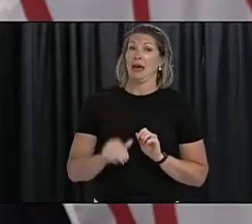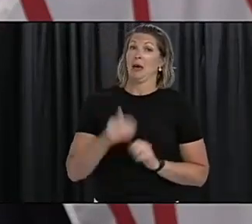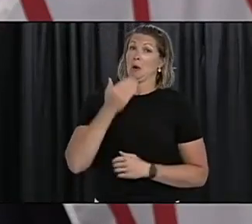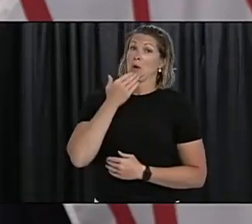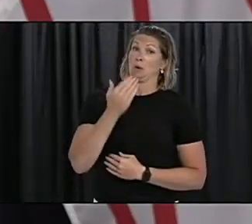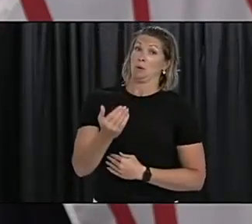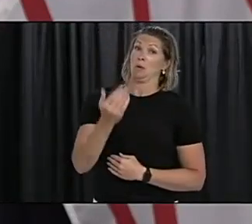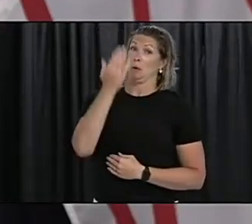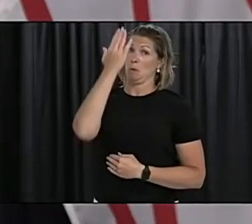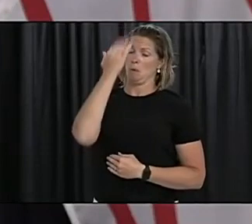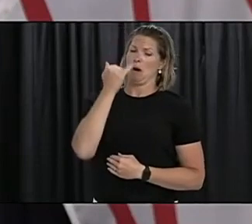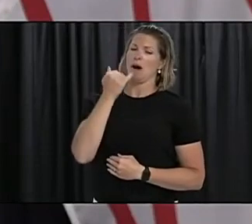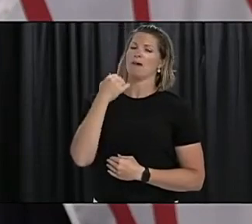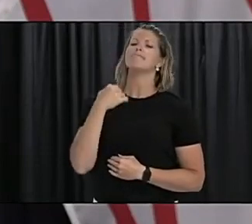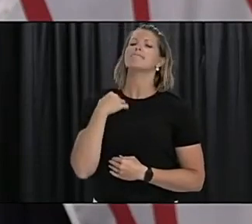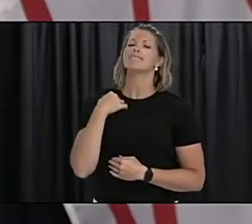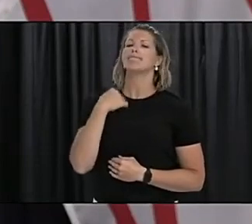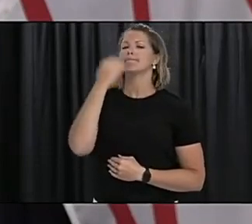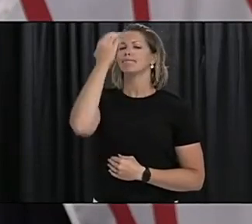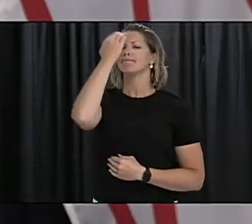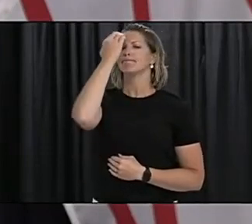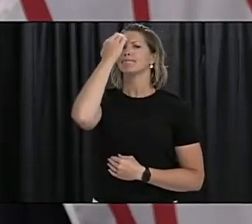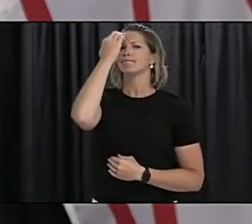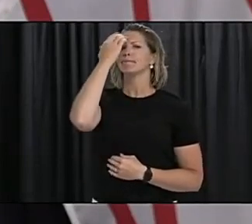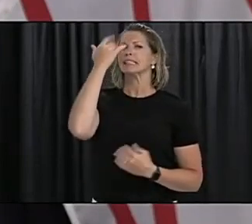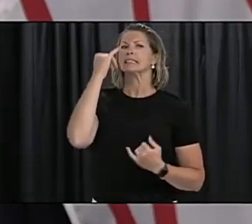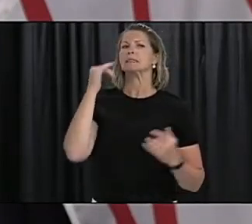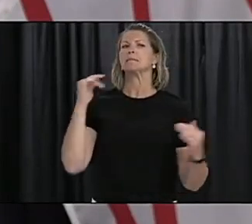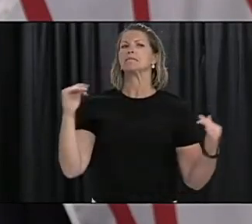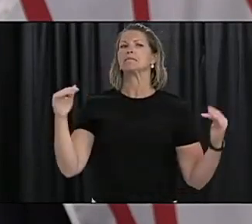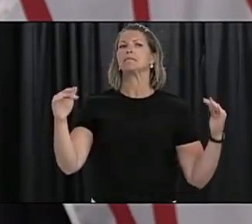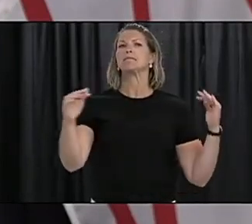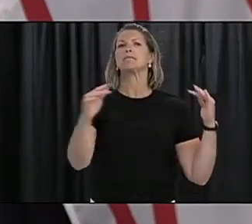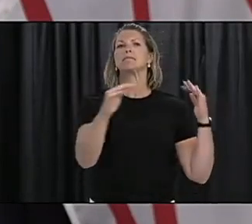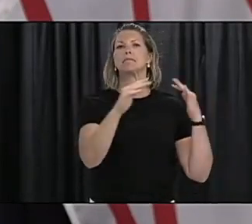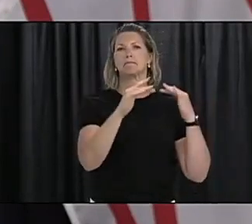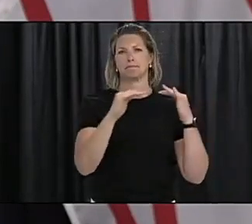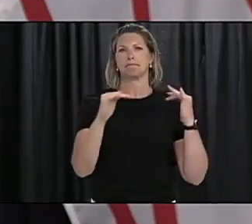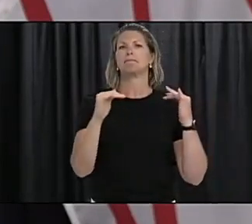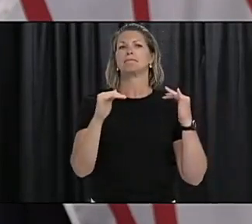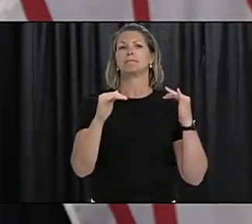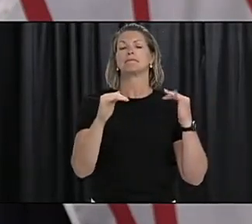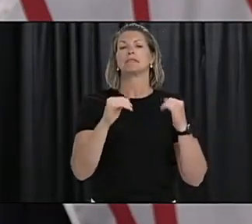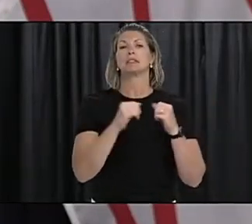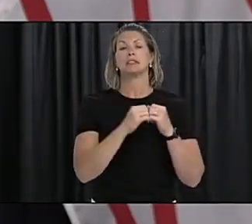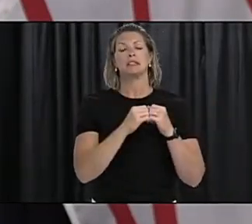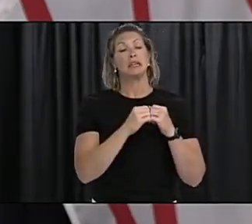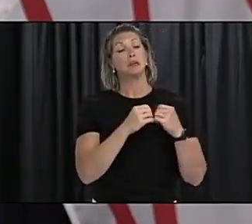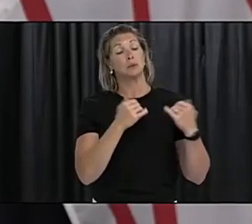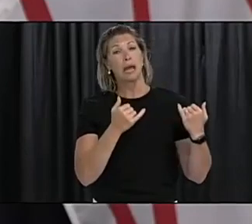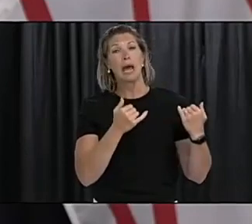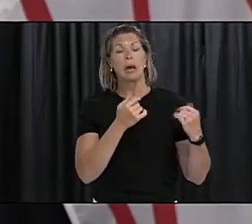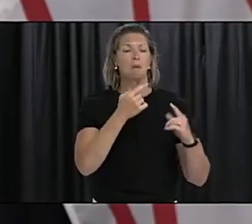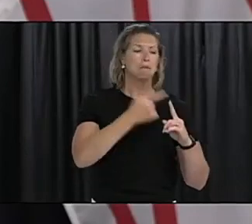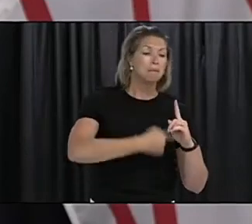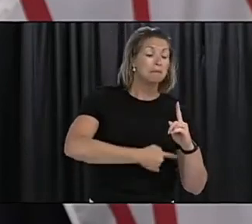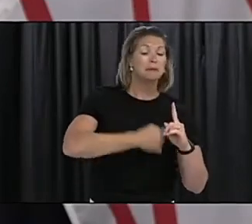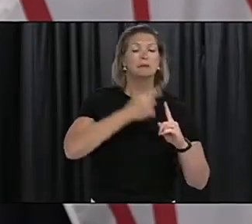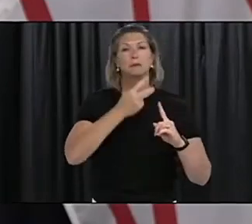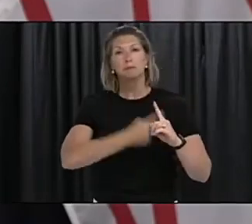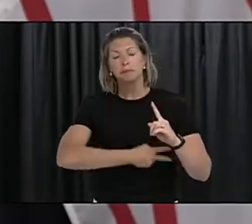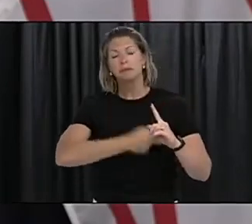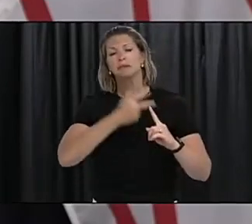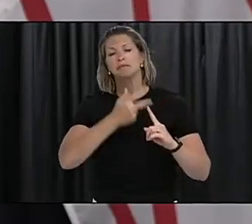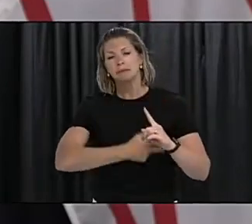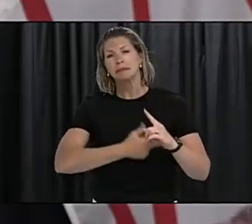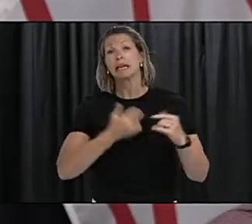amongst us. Now, over the last couple of months, we've been moving forward with our plan, and we've moved from Alert Level